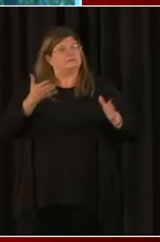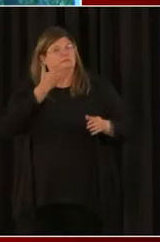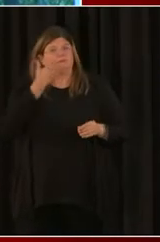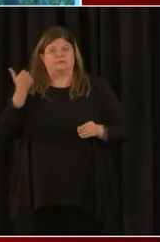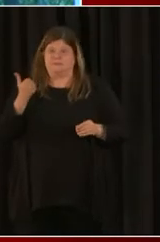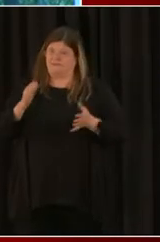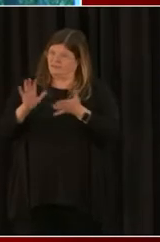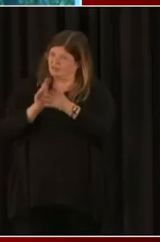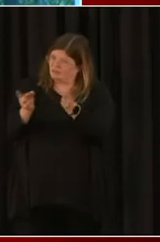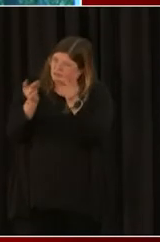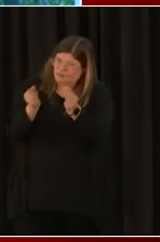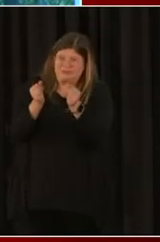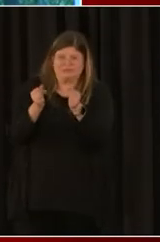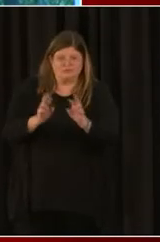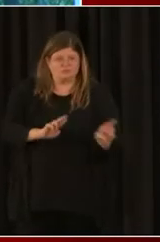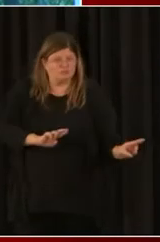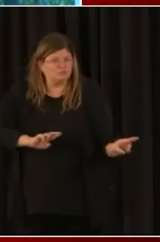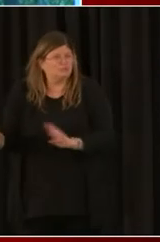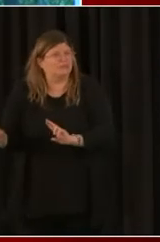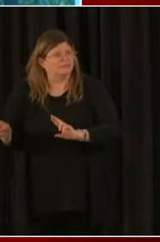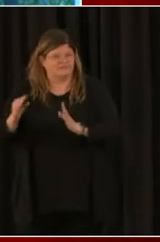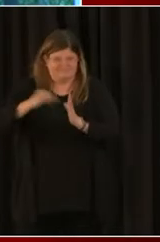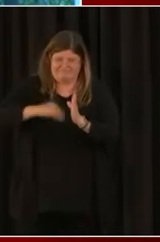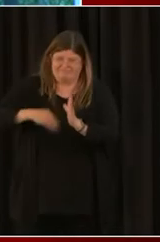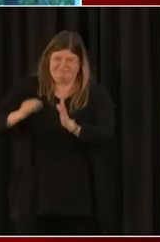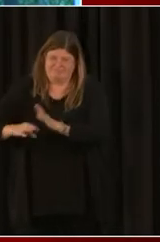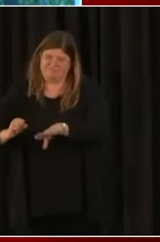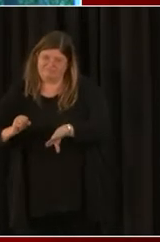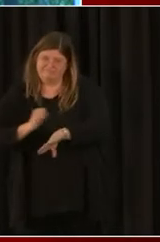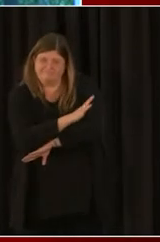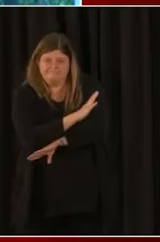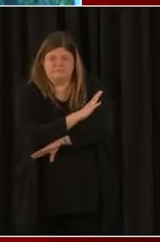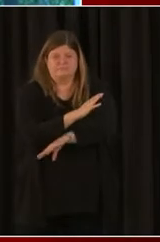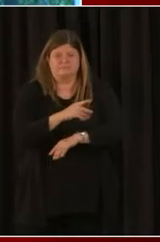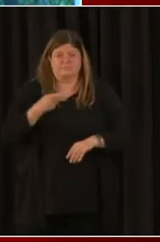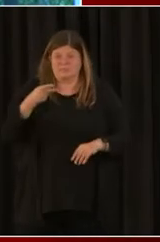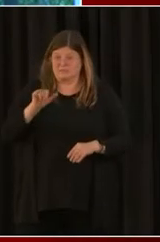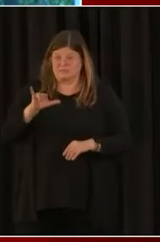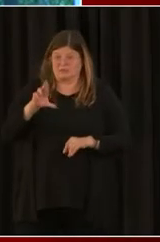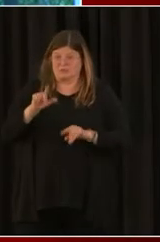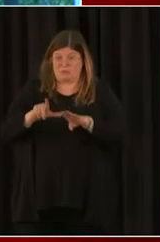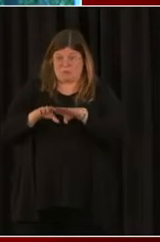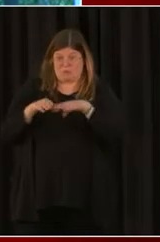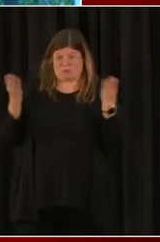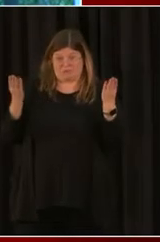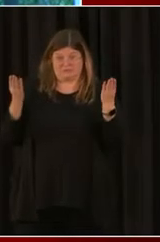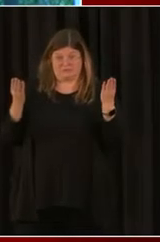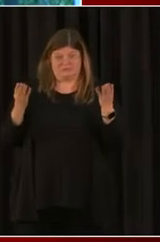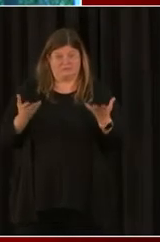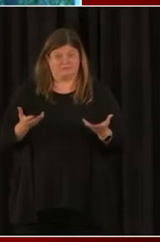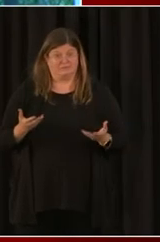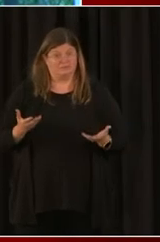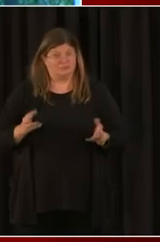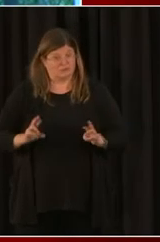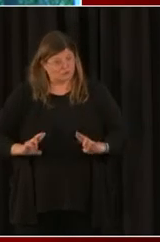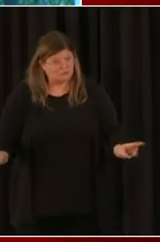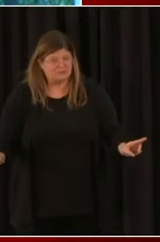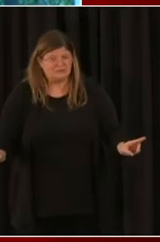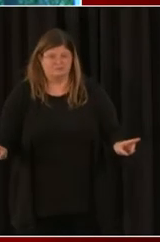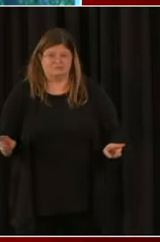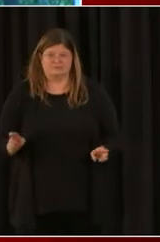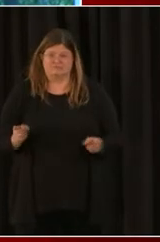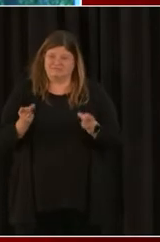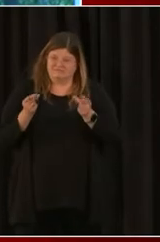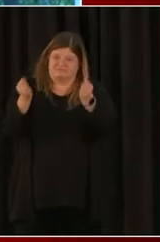documentation together so that as soon as the portals are opened by the banks and fintechs, you're ready to go to get some of that